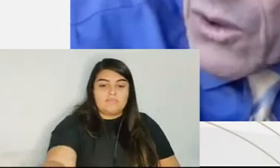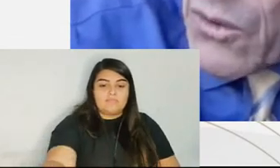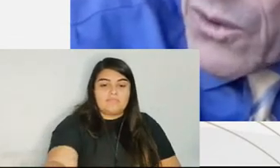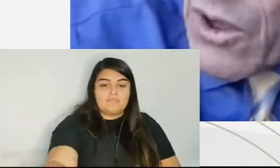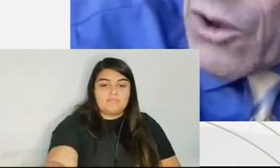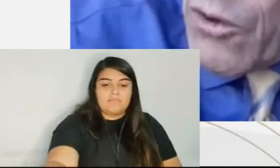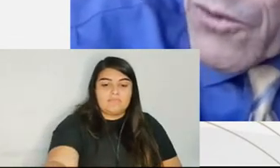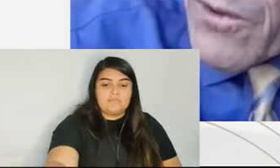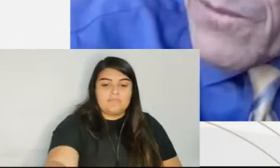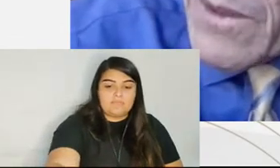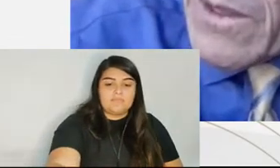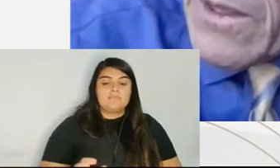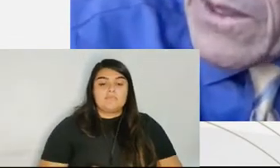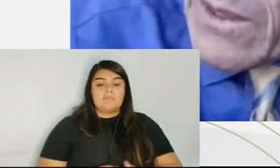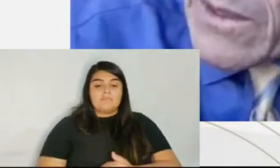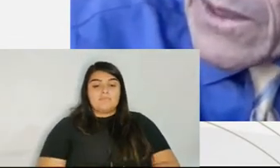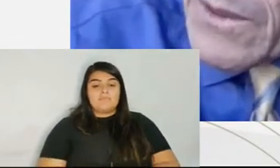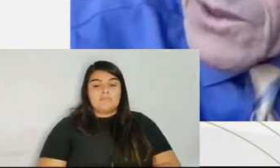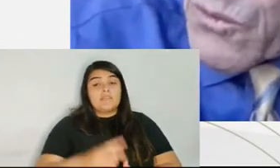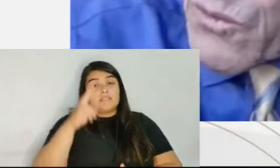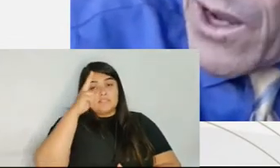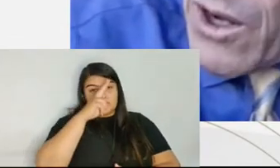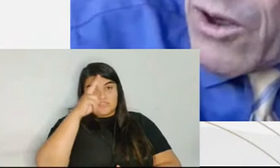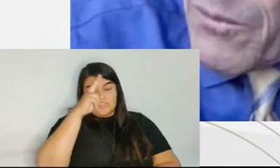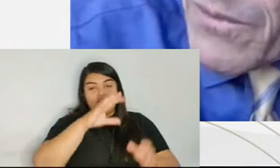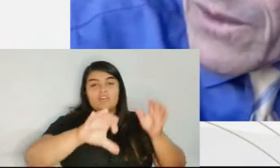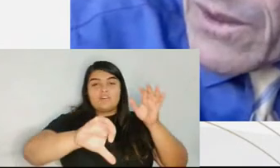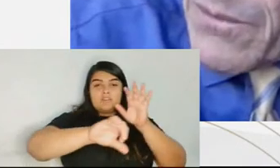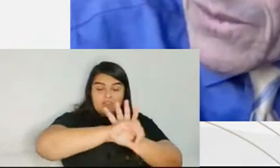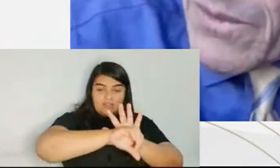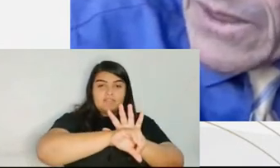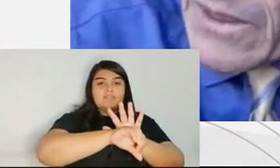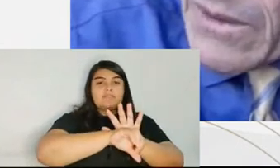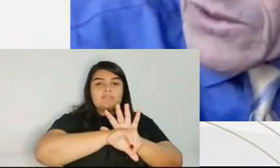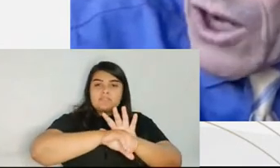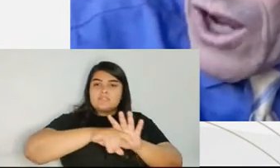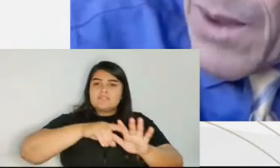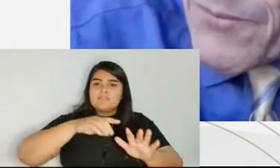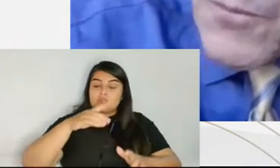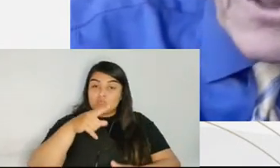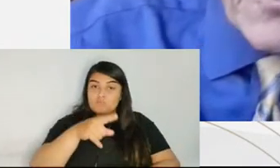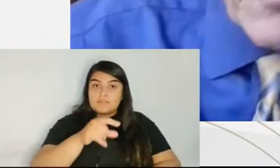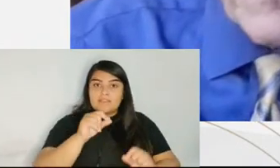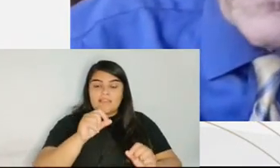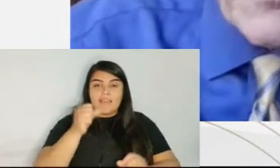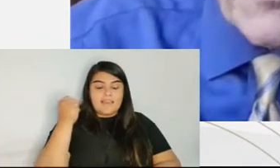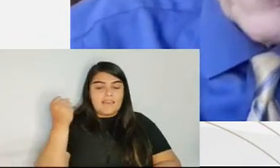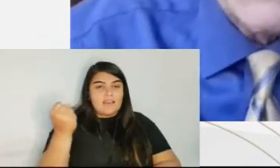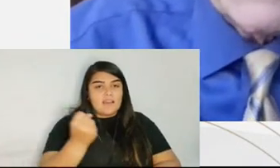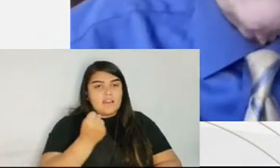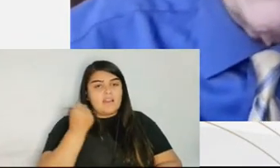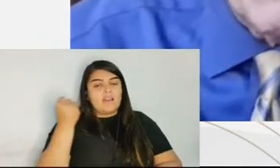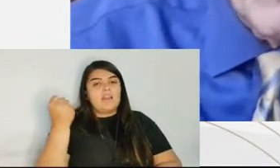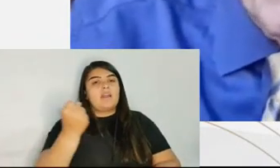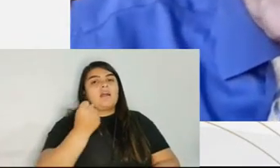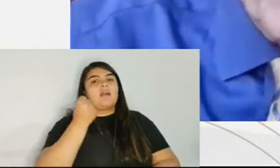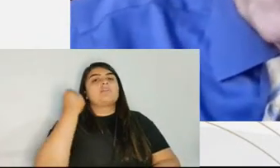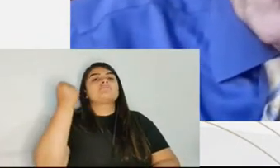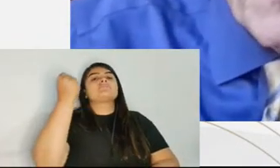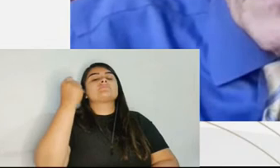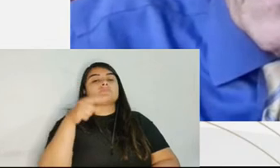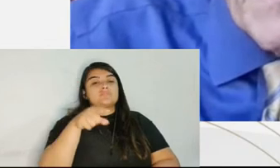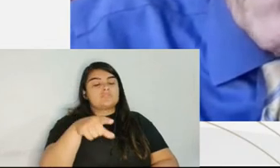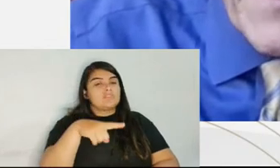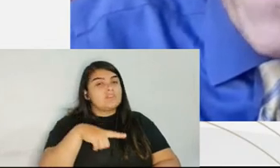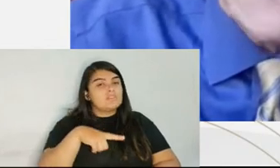crime going over. And in this realm, the top figure could exceed the lower